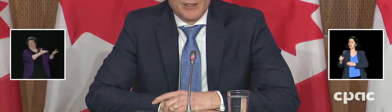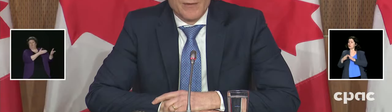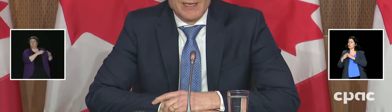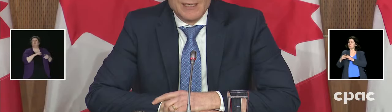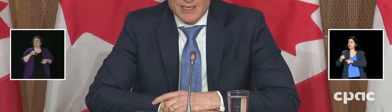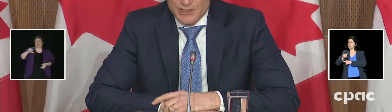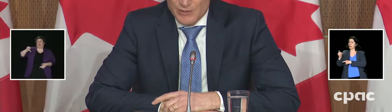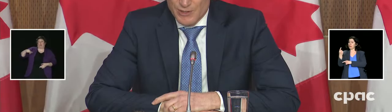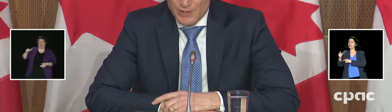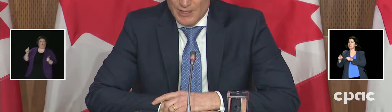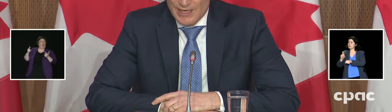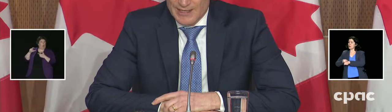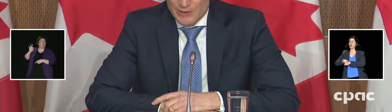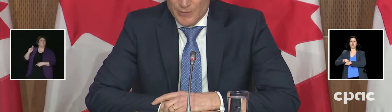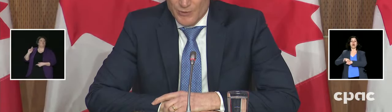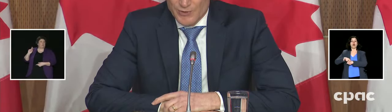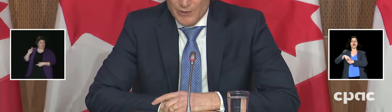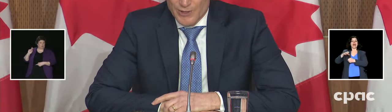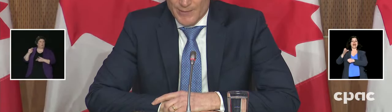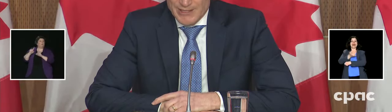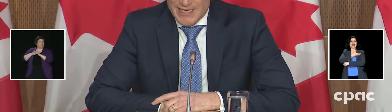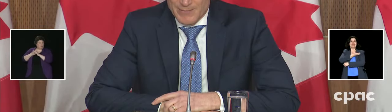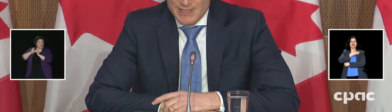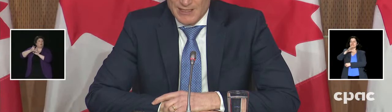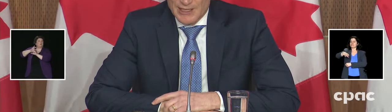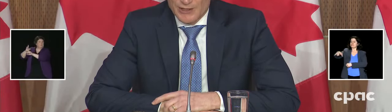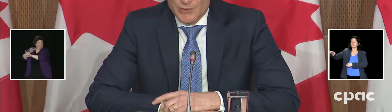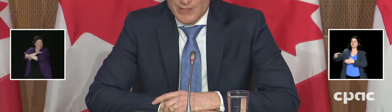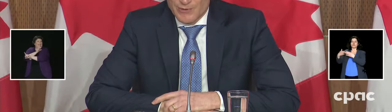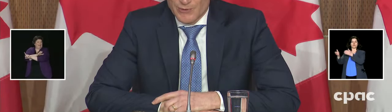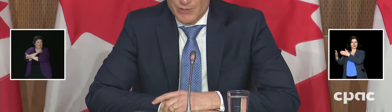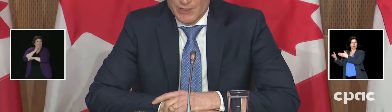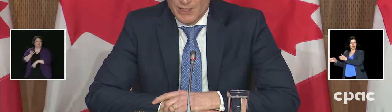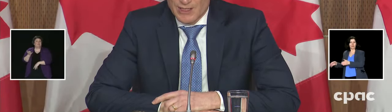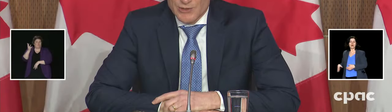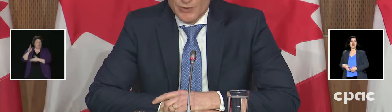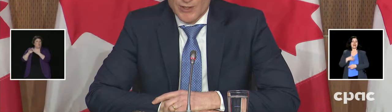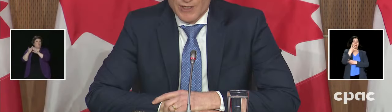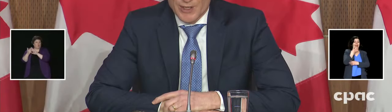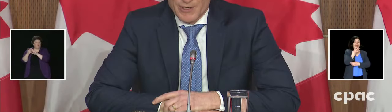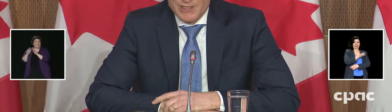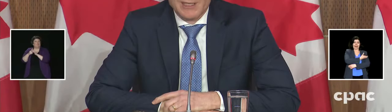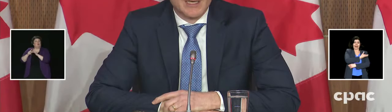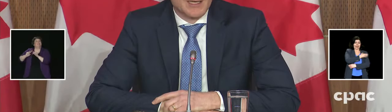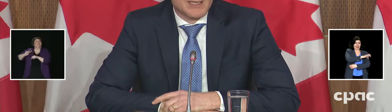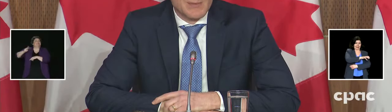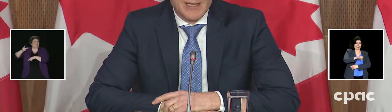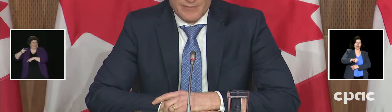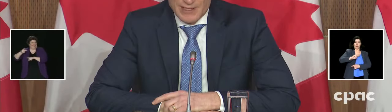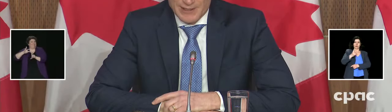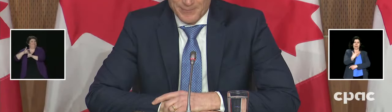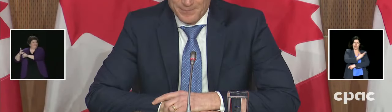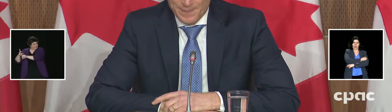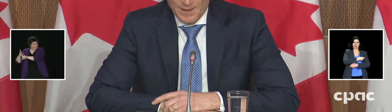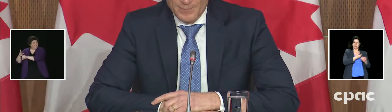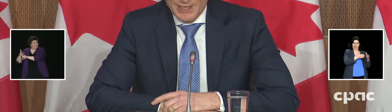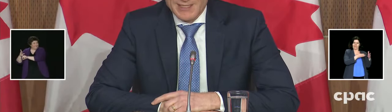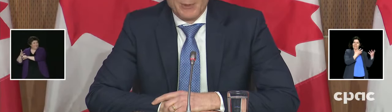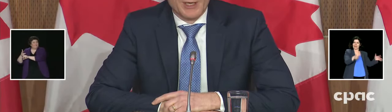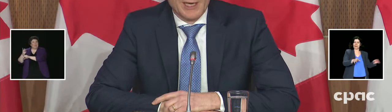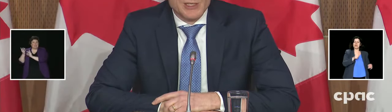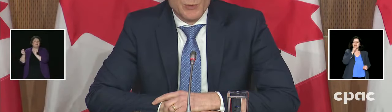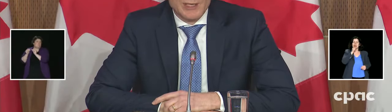opened vaccination clinics, and four communities have begun to administer their second dose. The others have begun in the coming weeks. Even